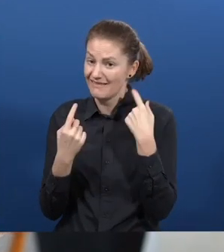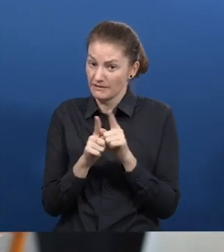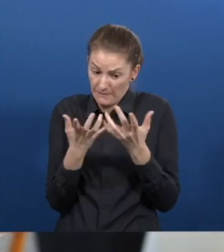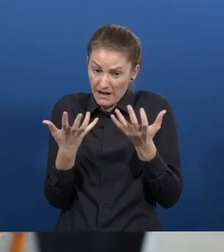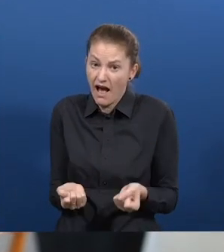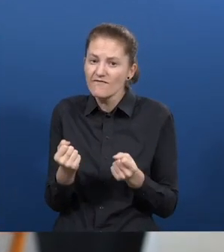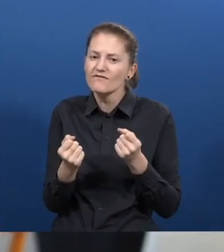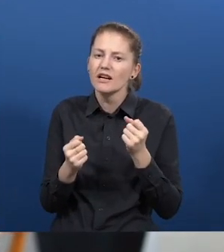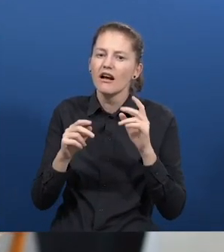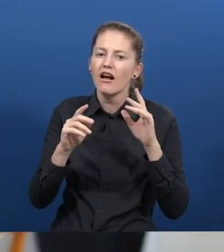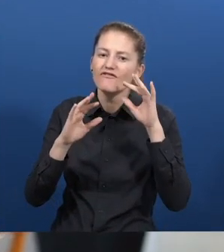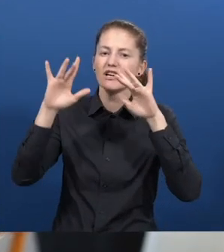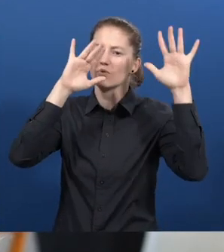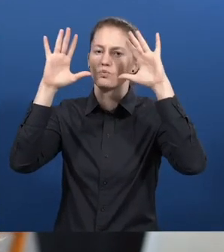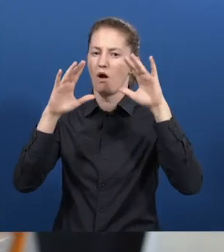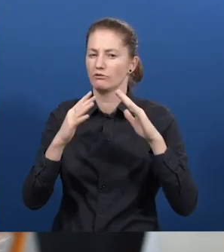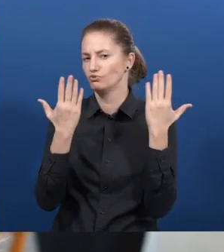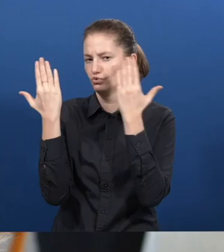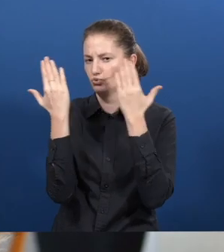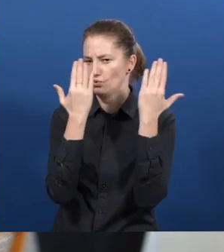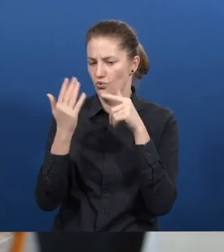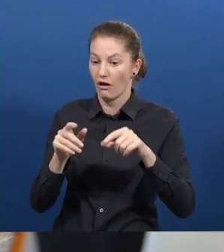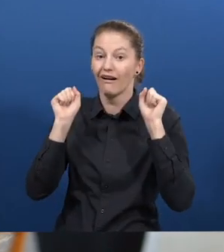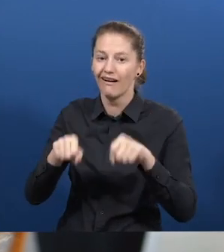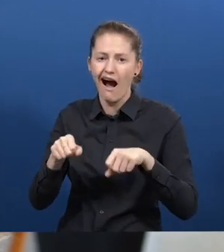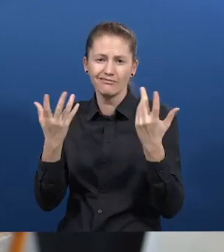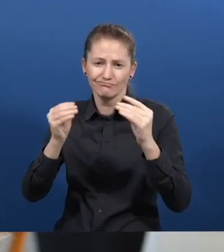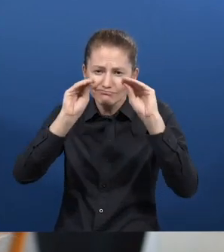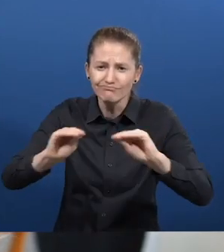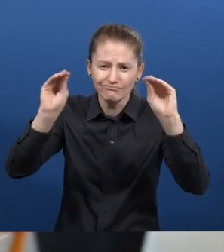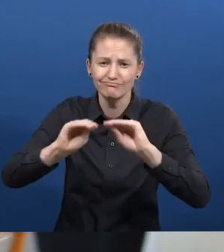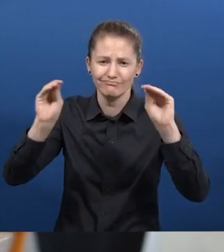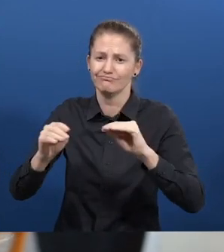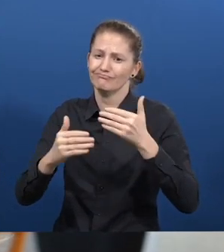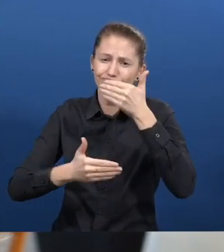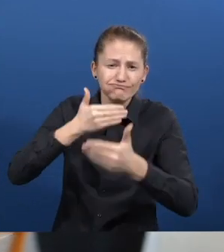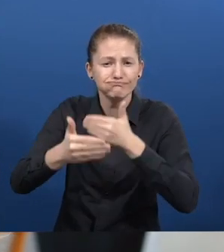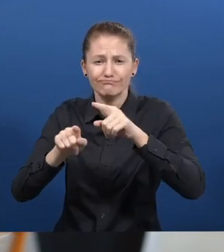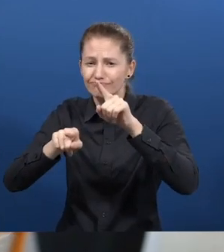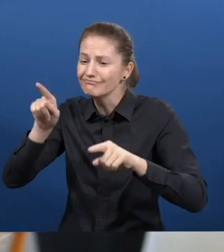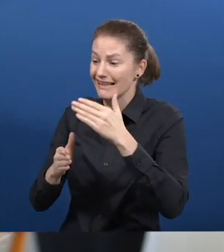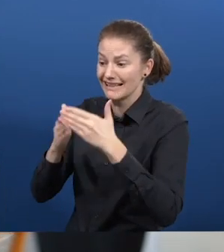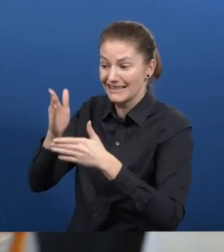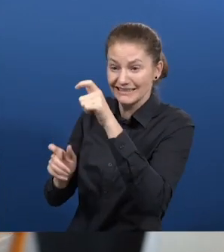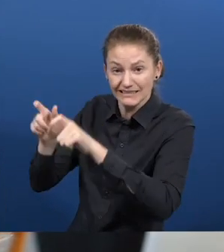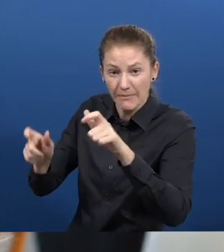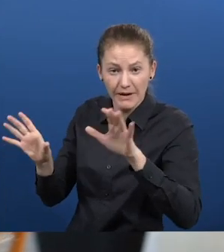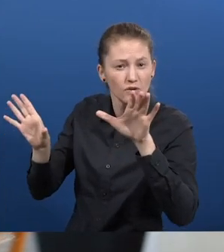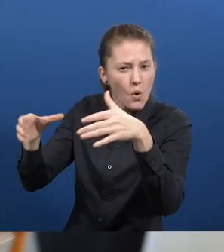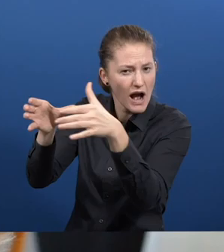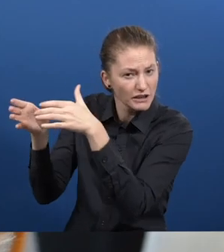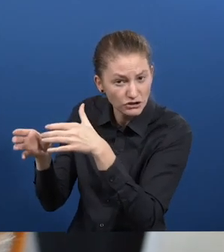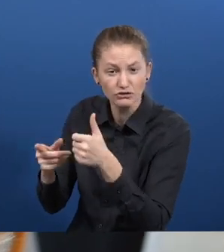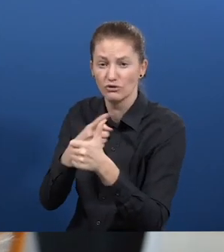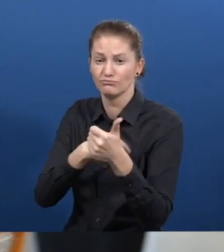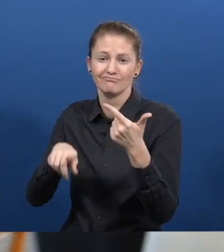it we desire to keep training organizations of people with disabilities, public officials and others in charge of work